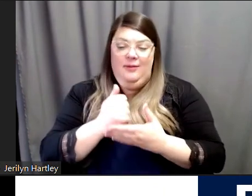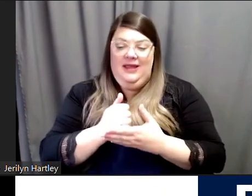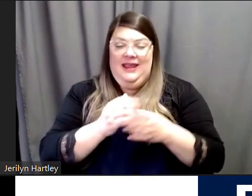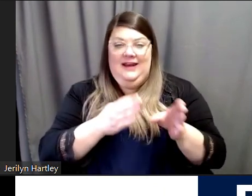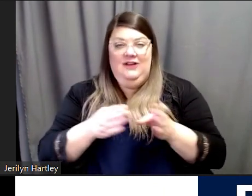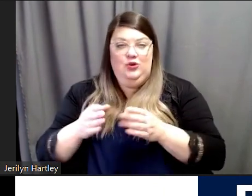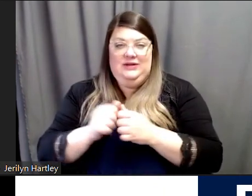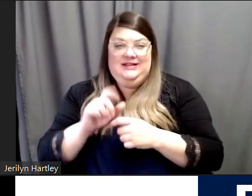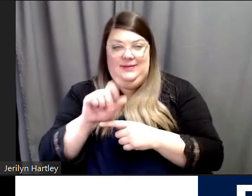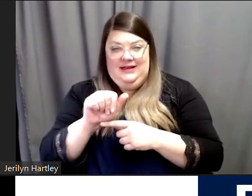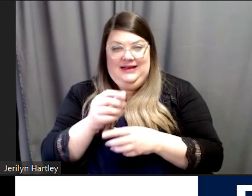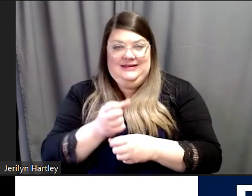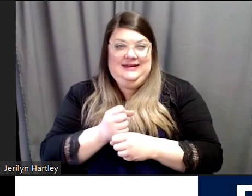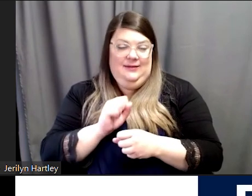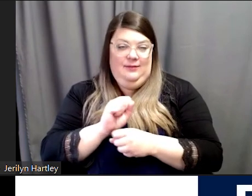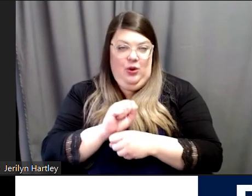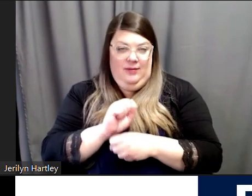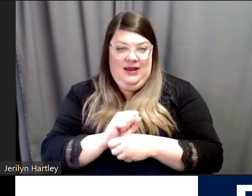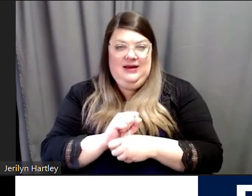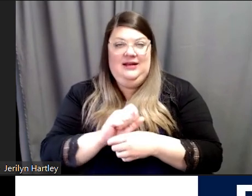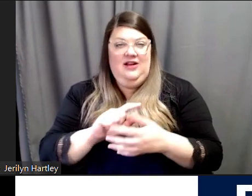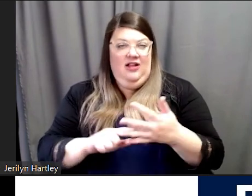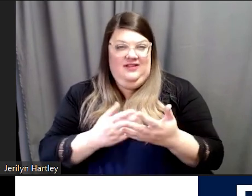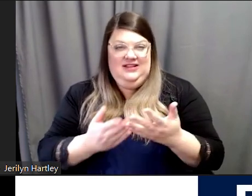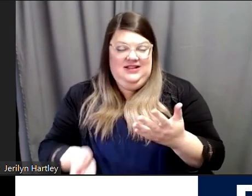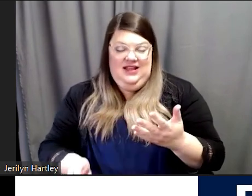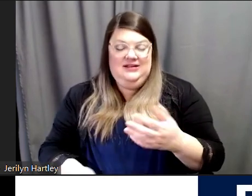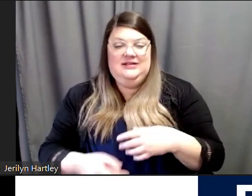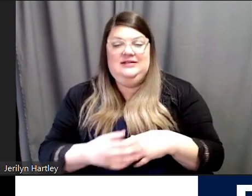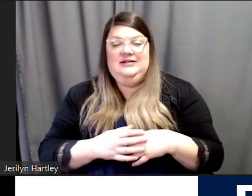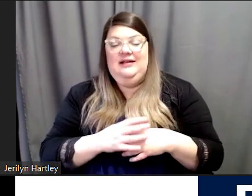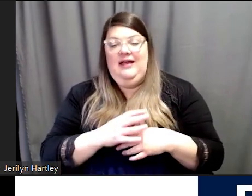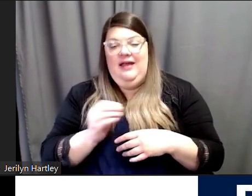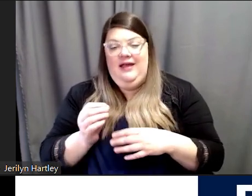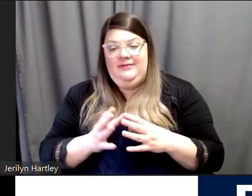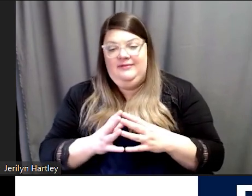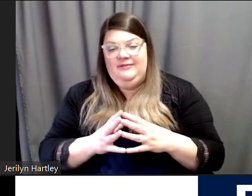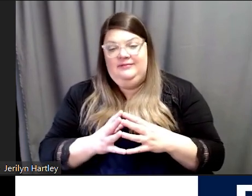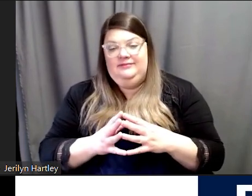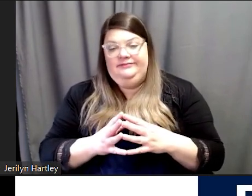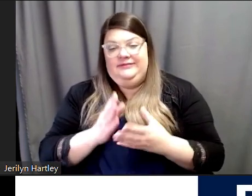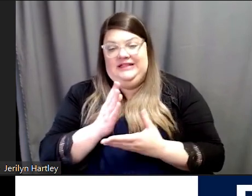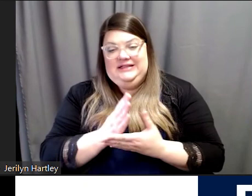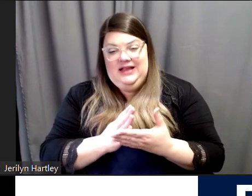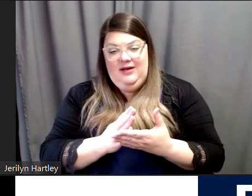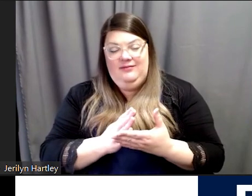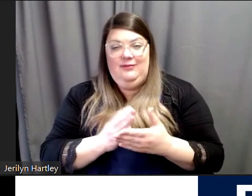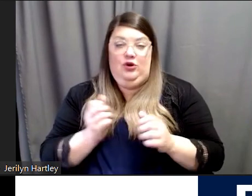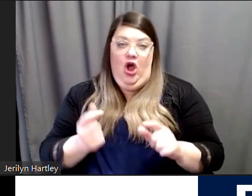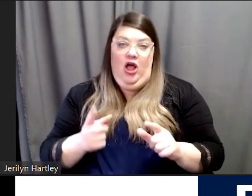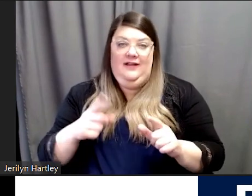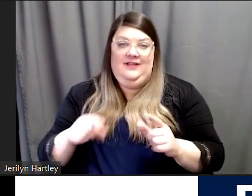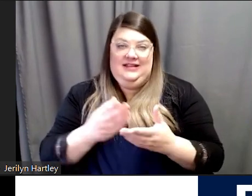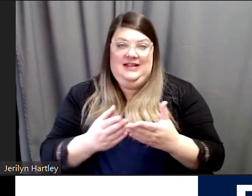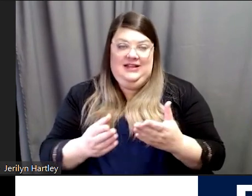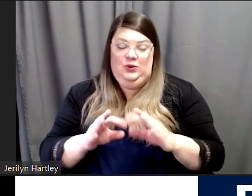with disabilities gain employment and all these things. And some of the, and all of these things were